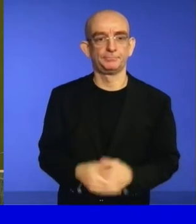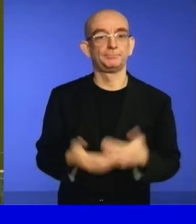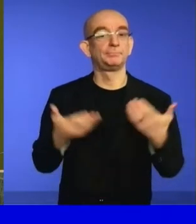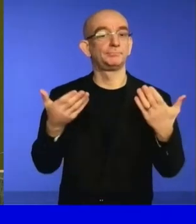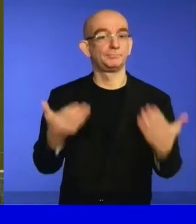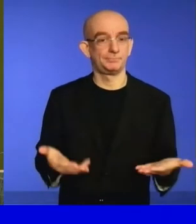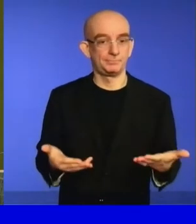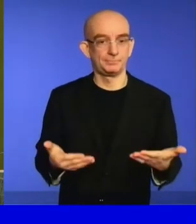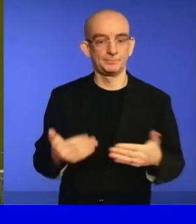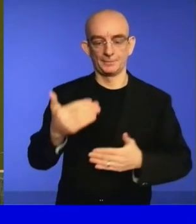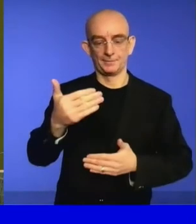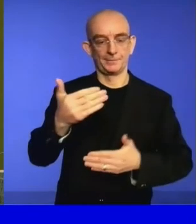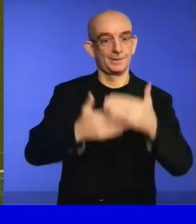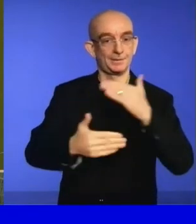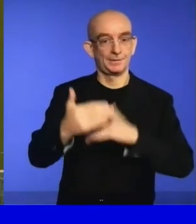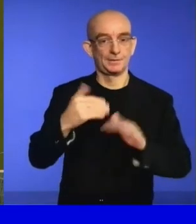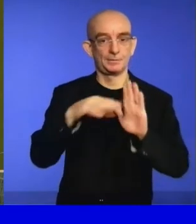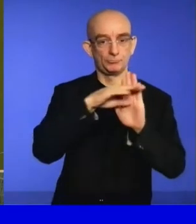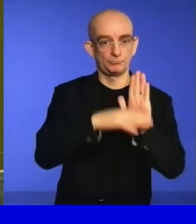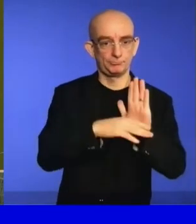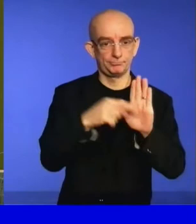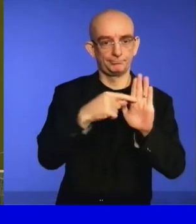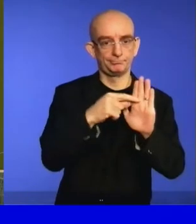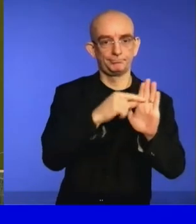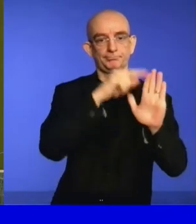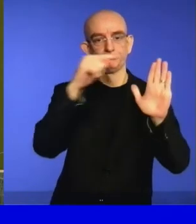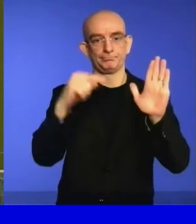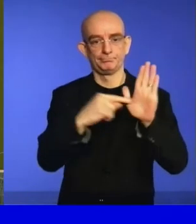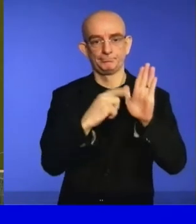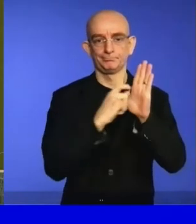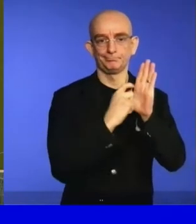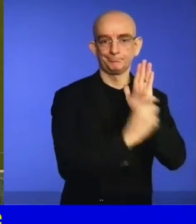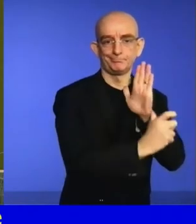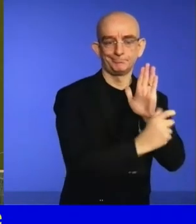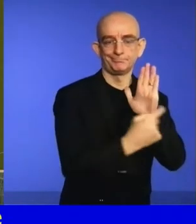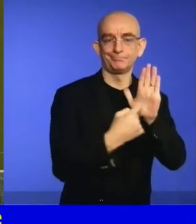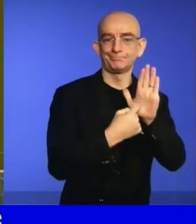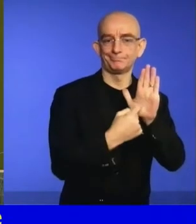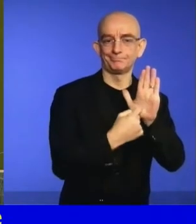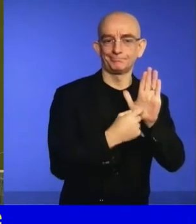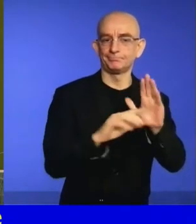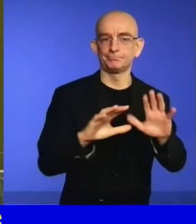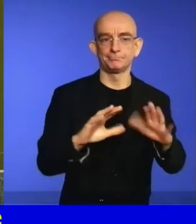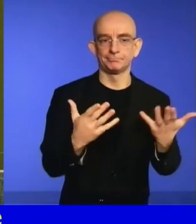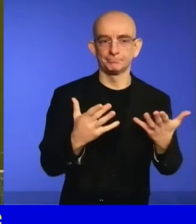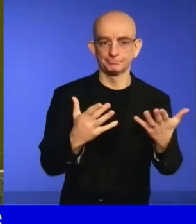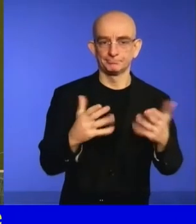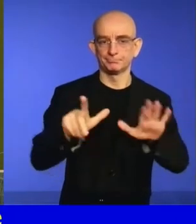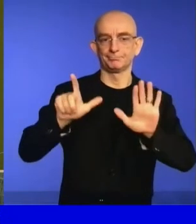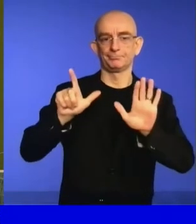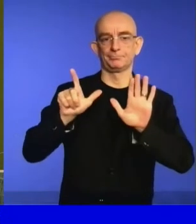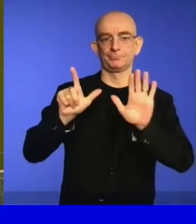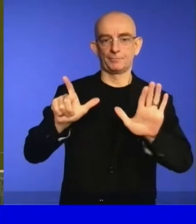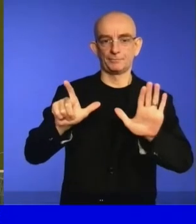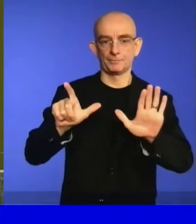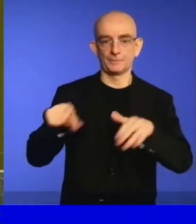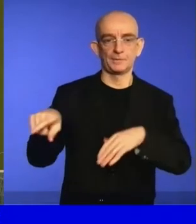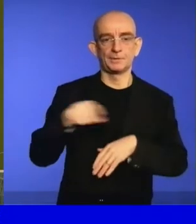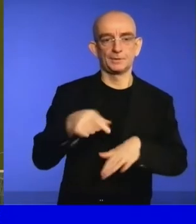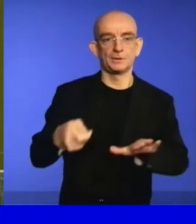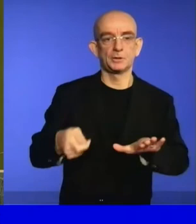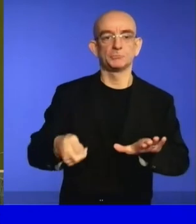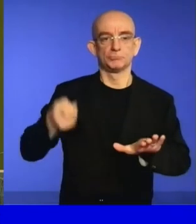decisions to be considered for adoption by the Conference of the State's Parties.